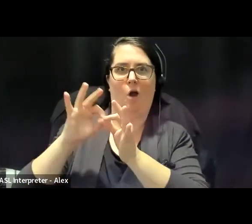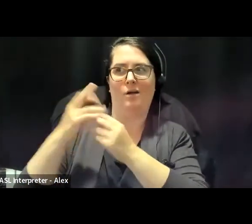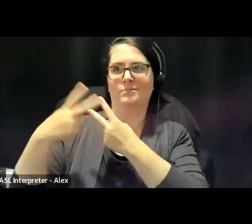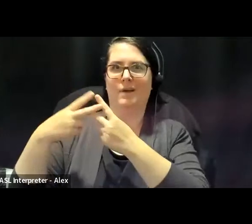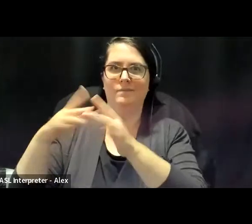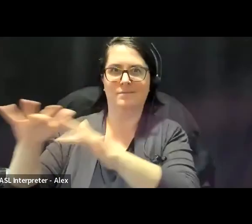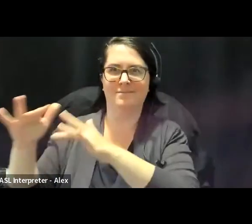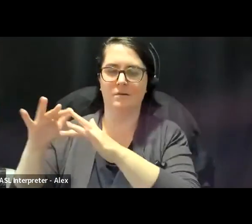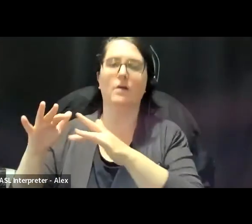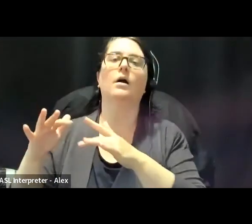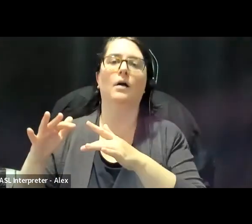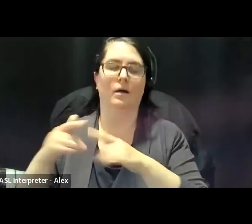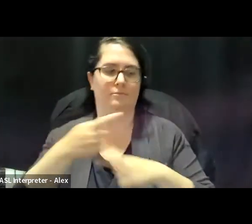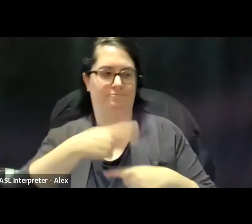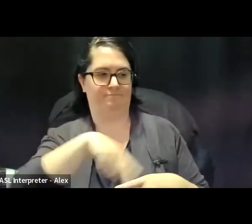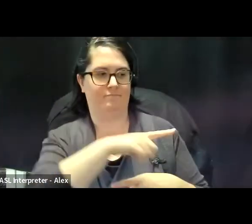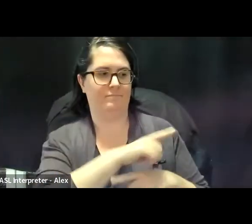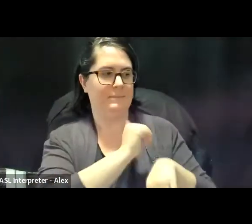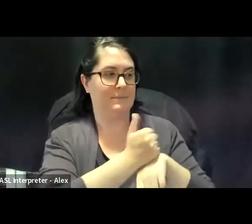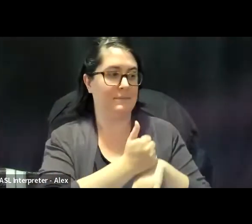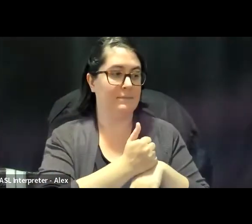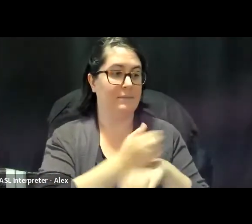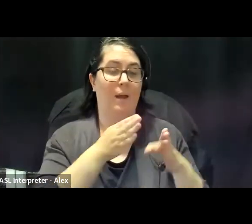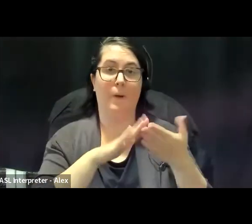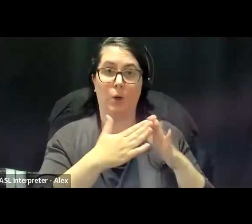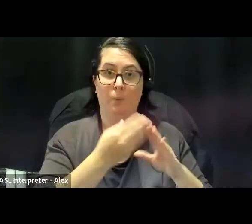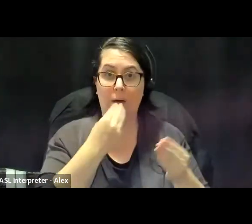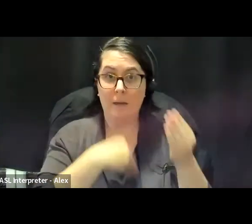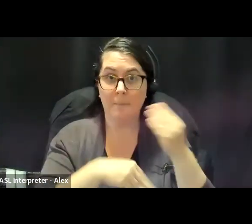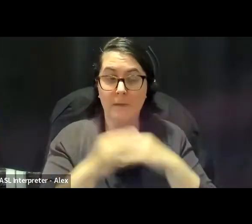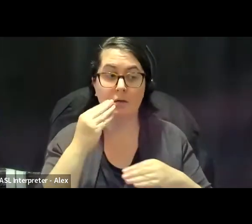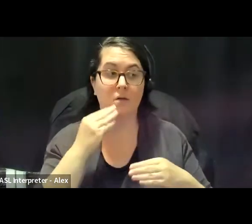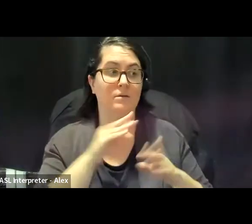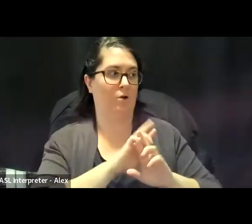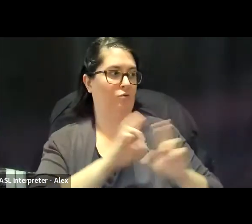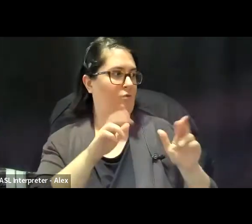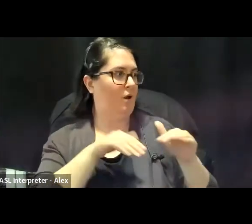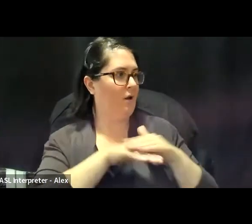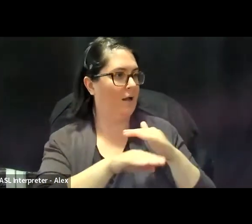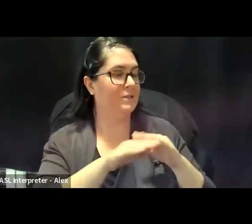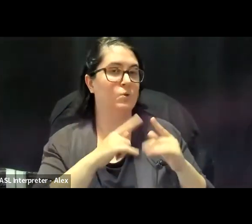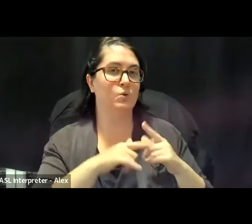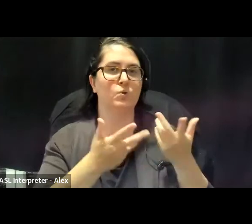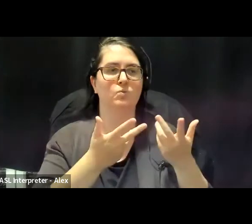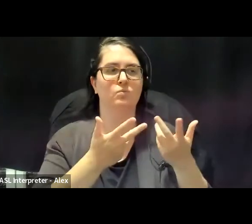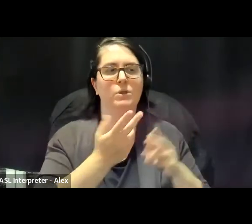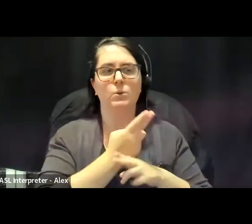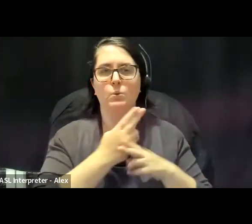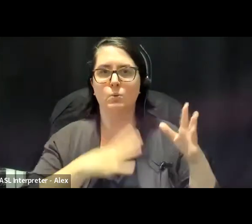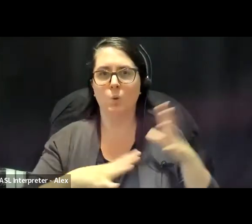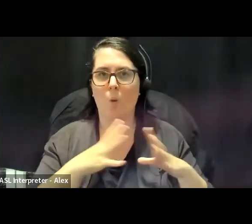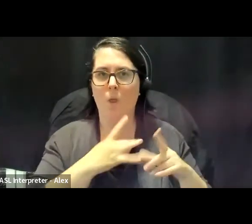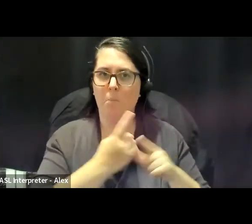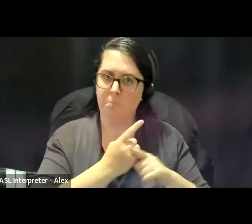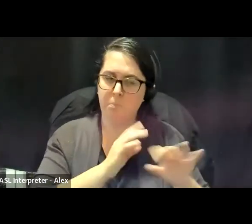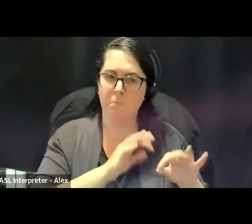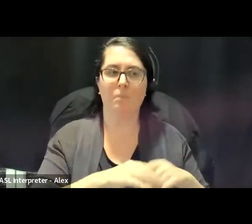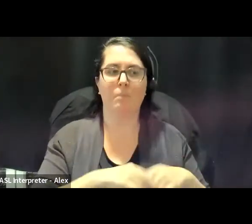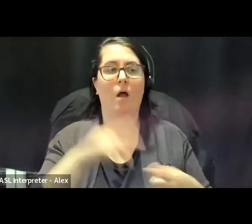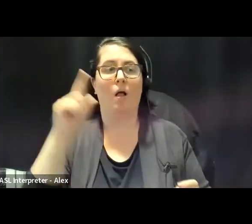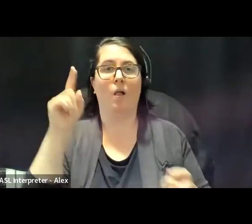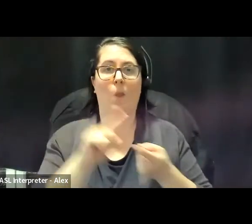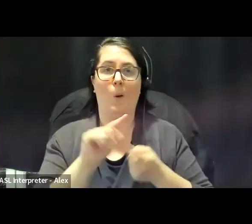spaces for communal meals and collectivized access to gently used clothes, low barrier STD